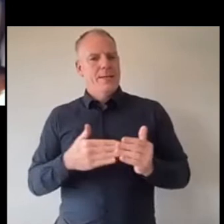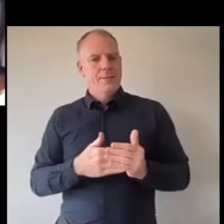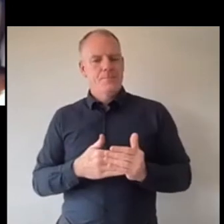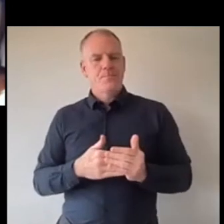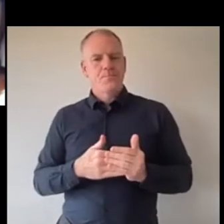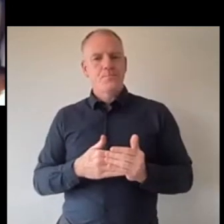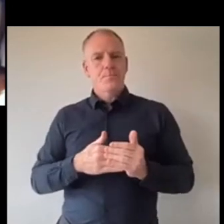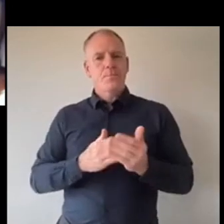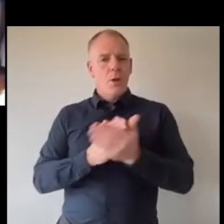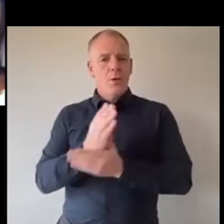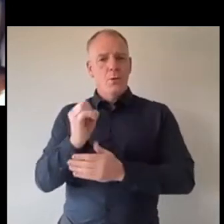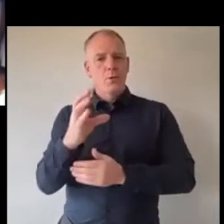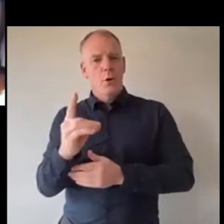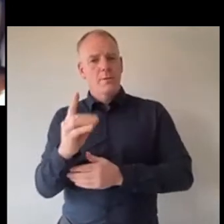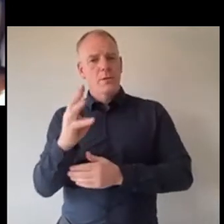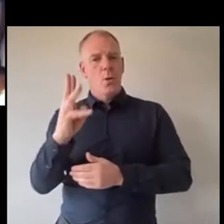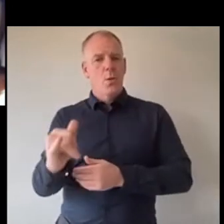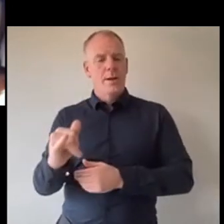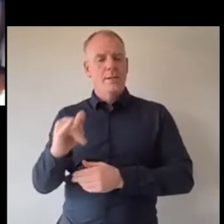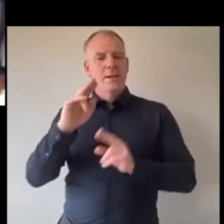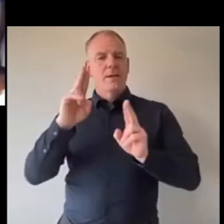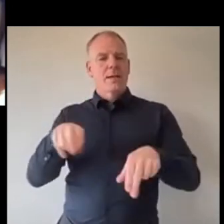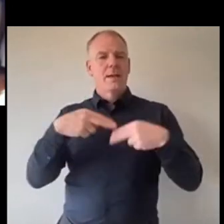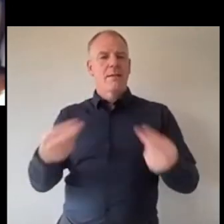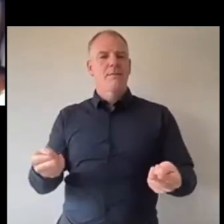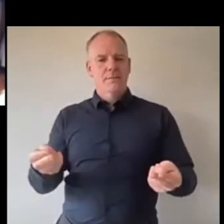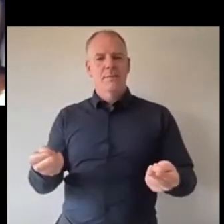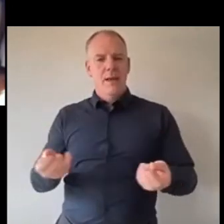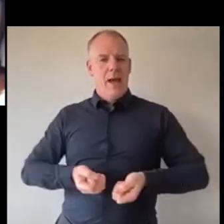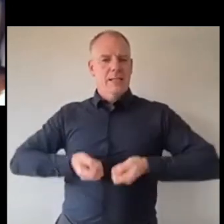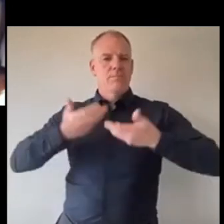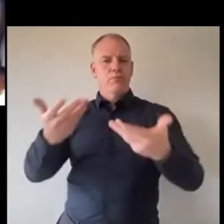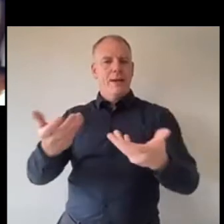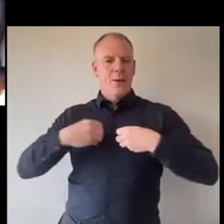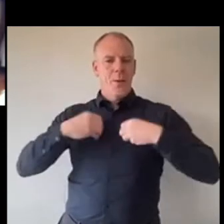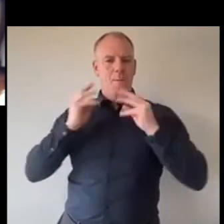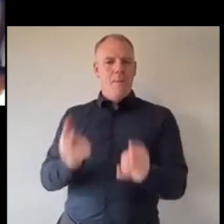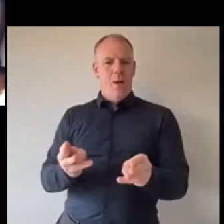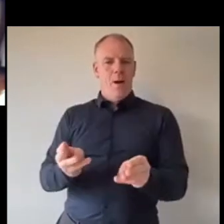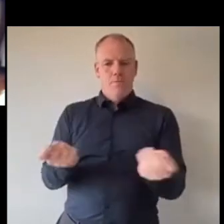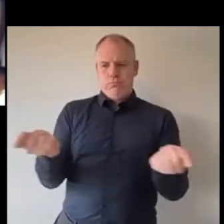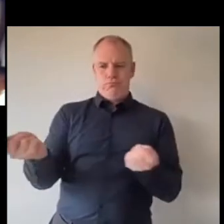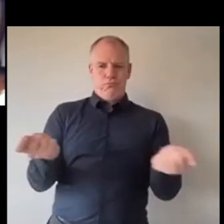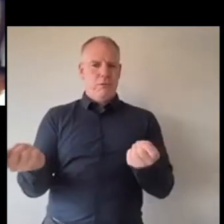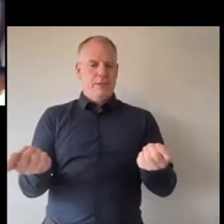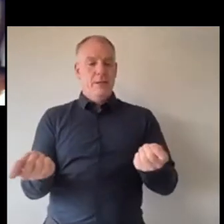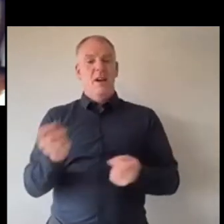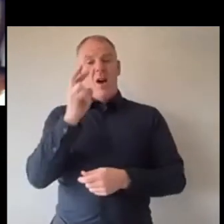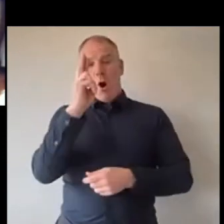in COVID times because they're not able to exert kind of that power and hopefully we will come back to